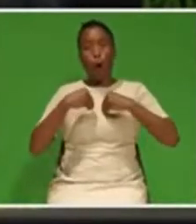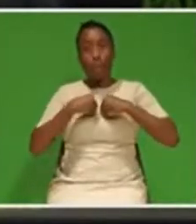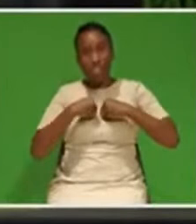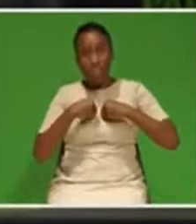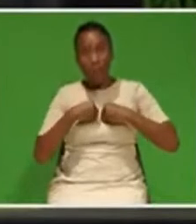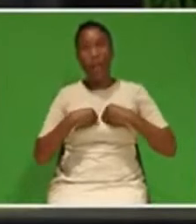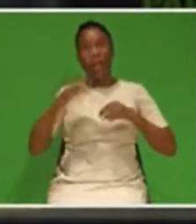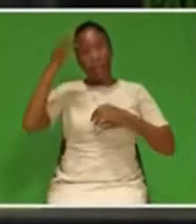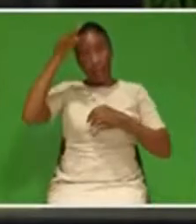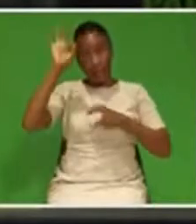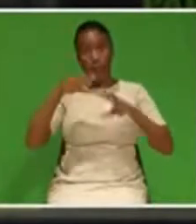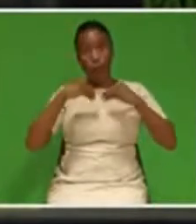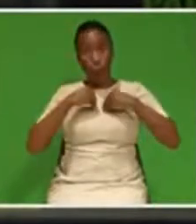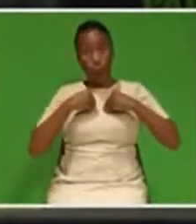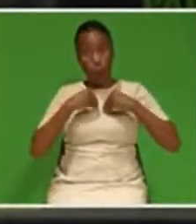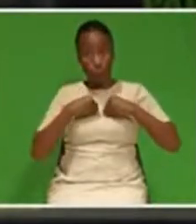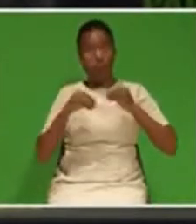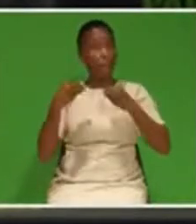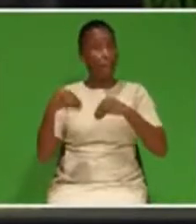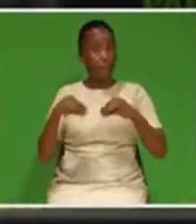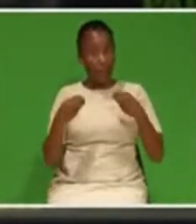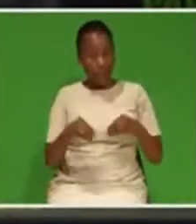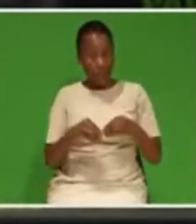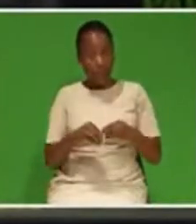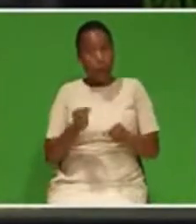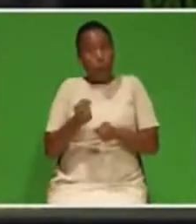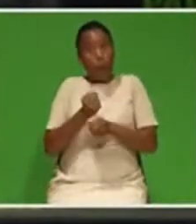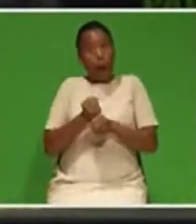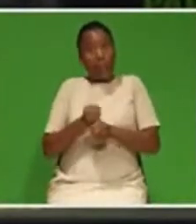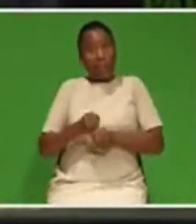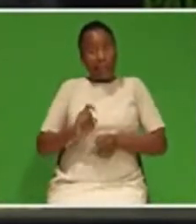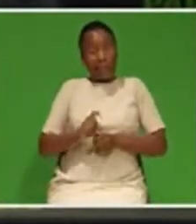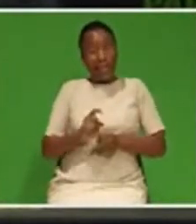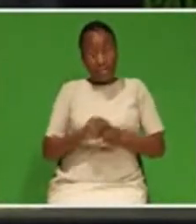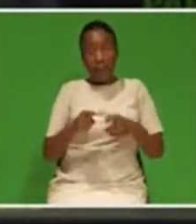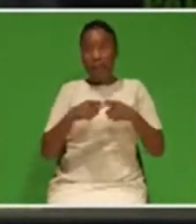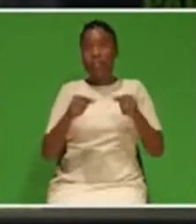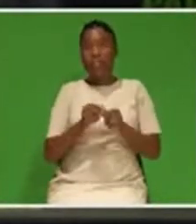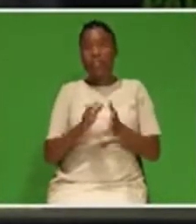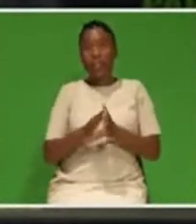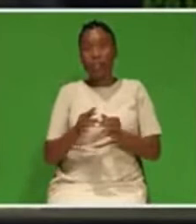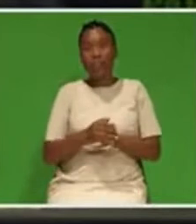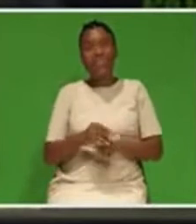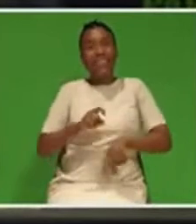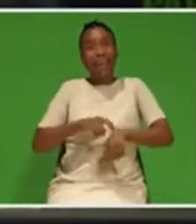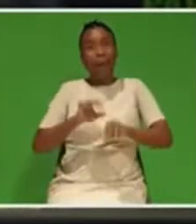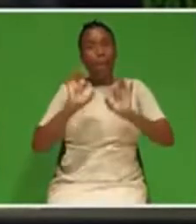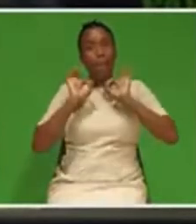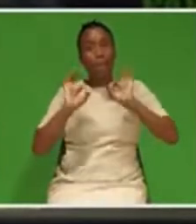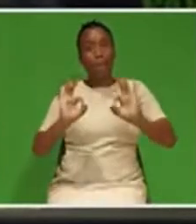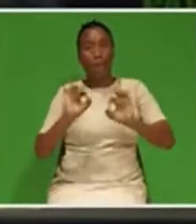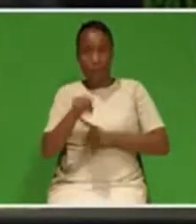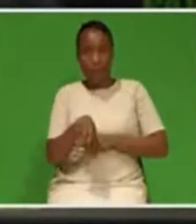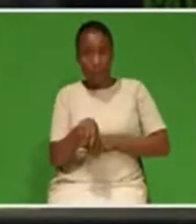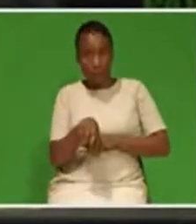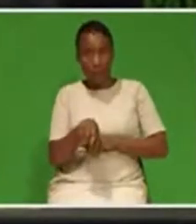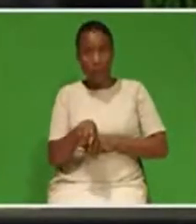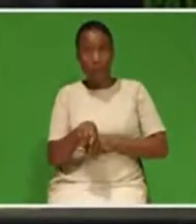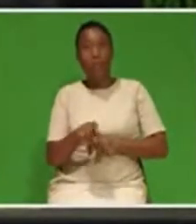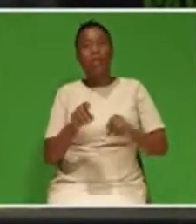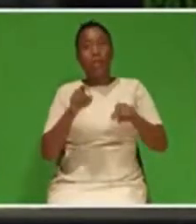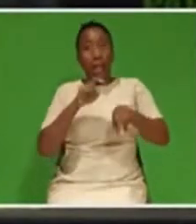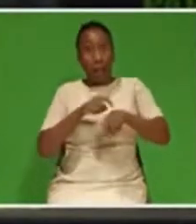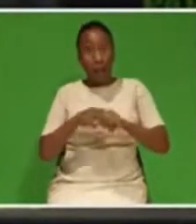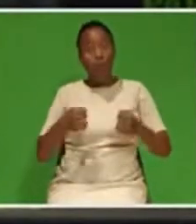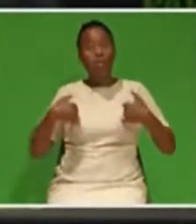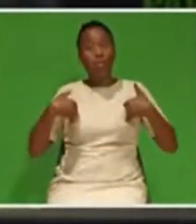enterprises, that function should be completed in time as we continue with the restructuring